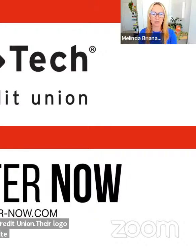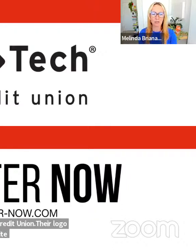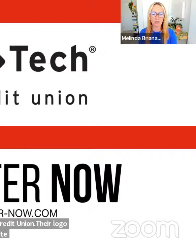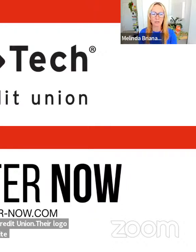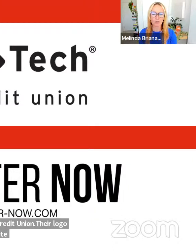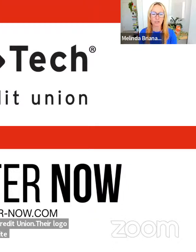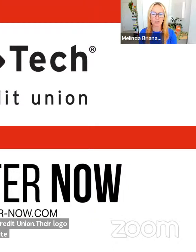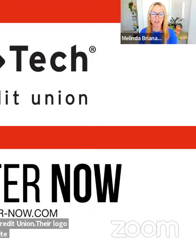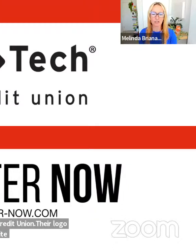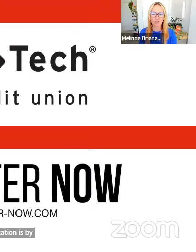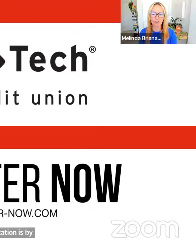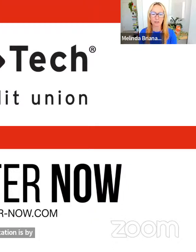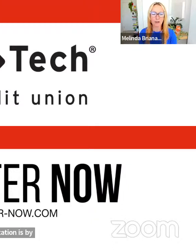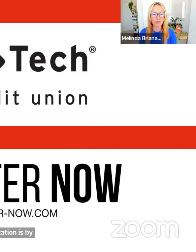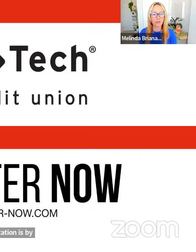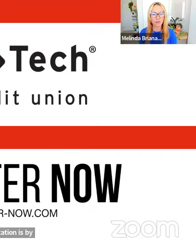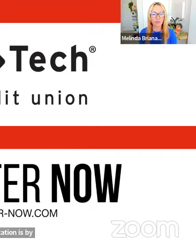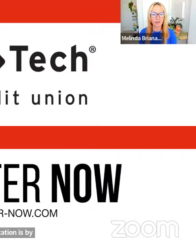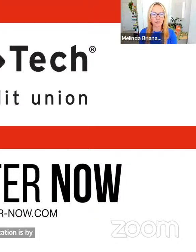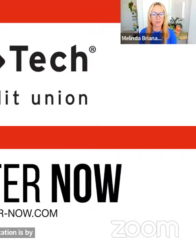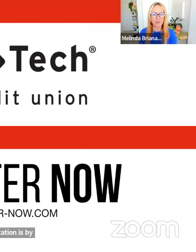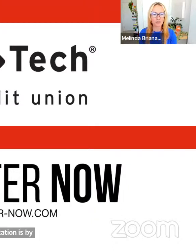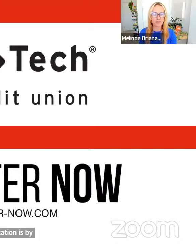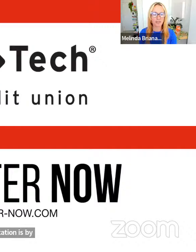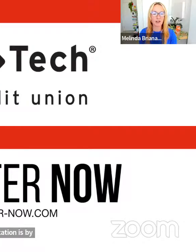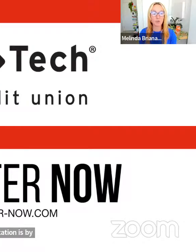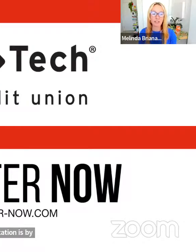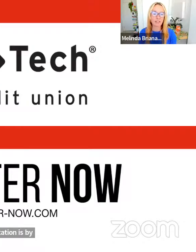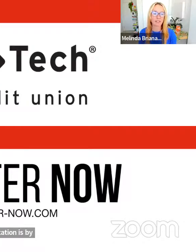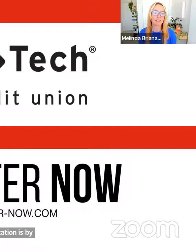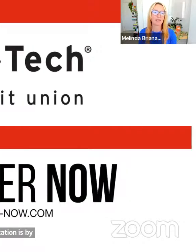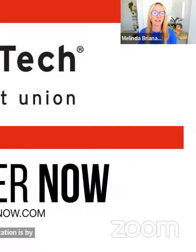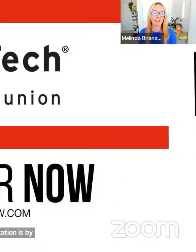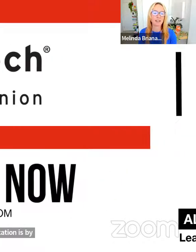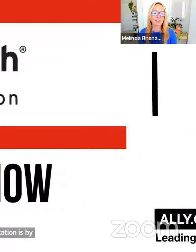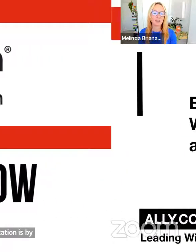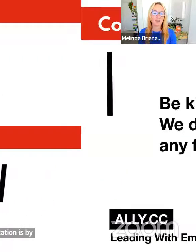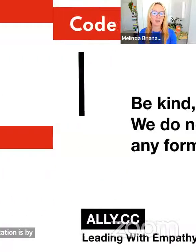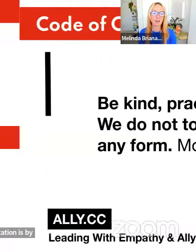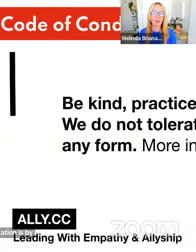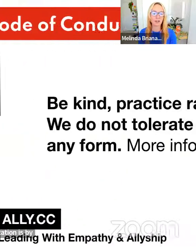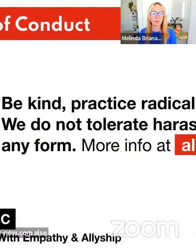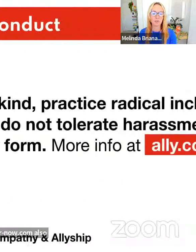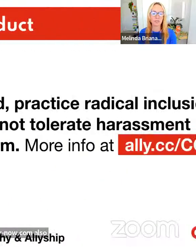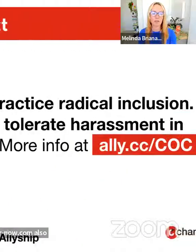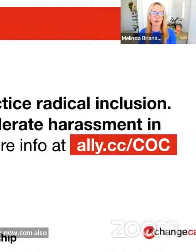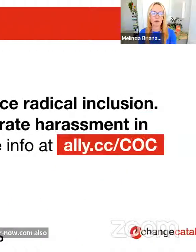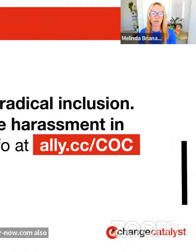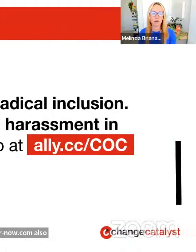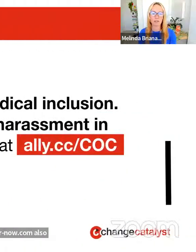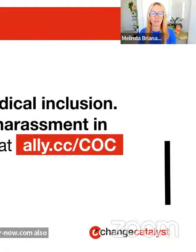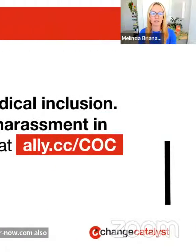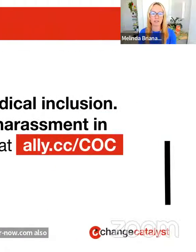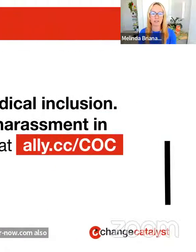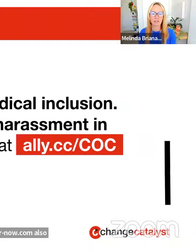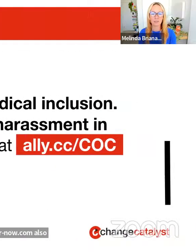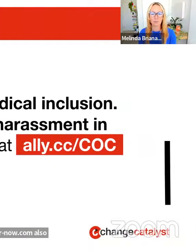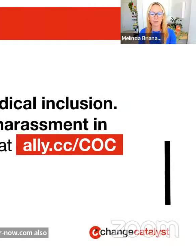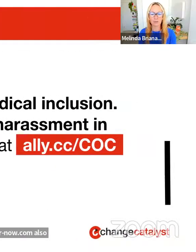.interpreter-now.com. Also in black and white, on white. And Sarik and Ruby are